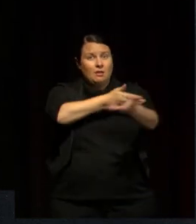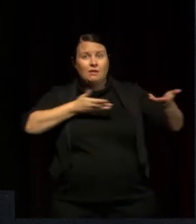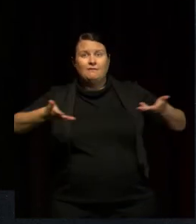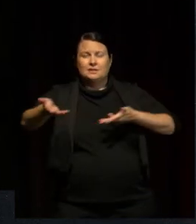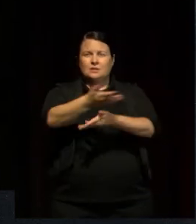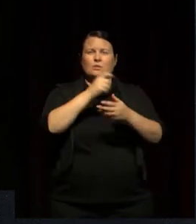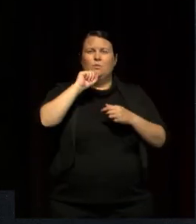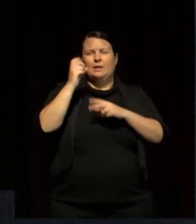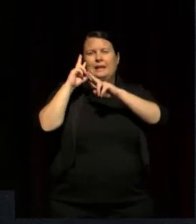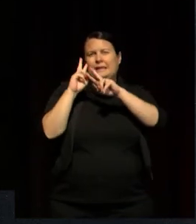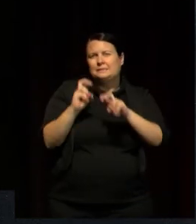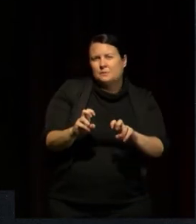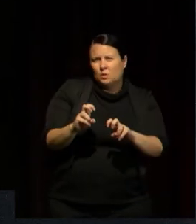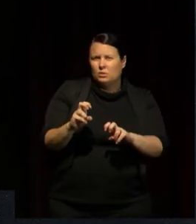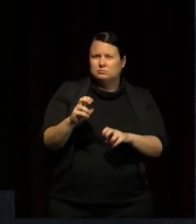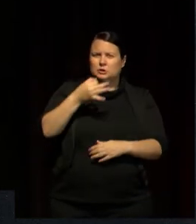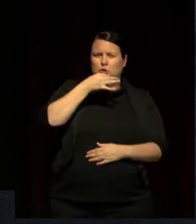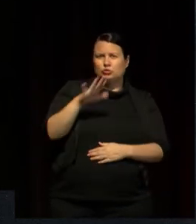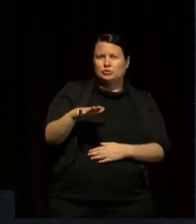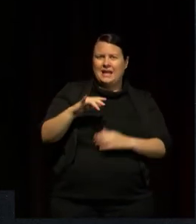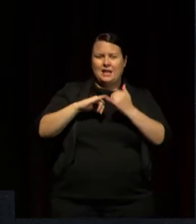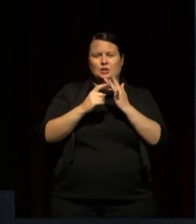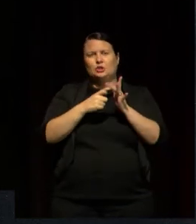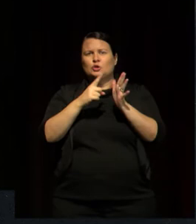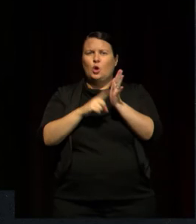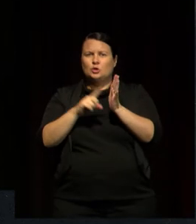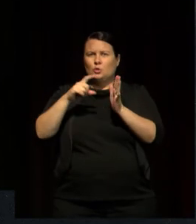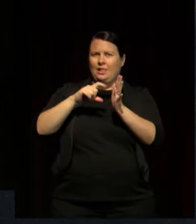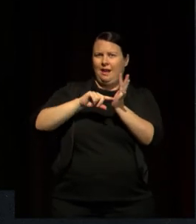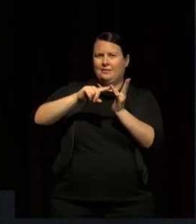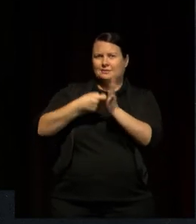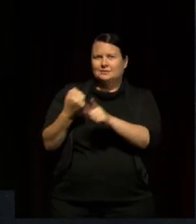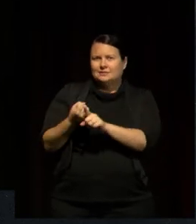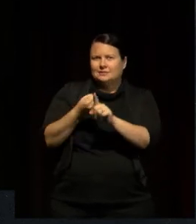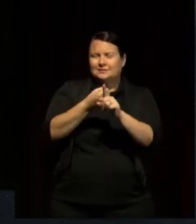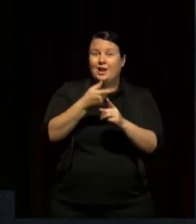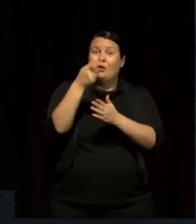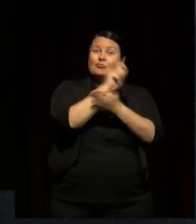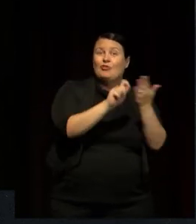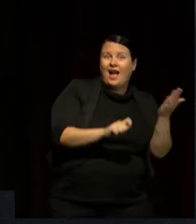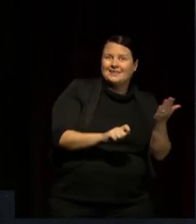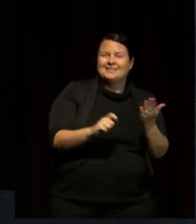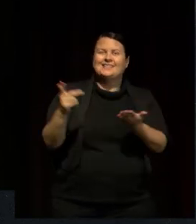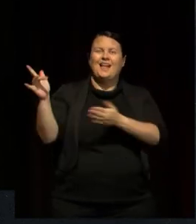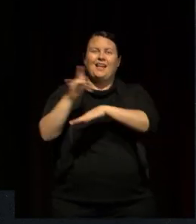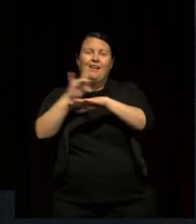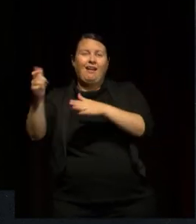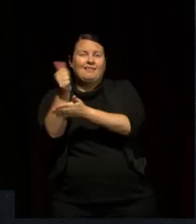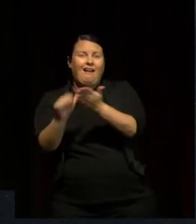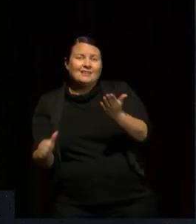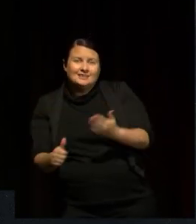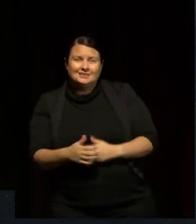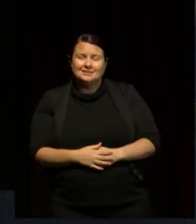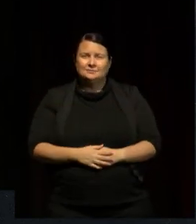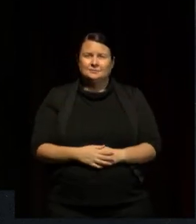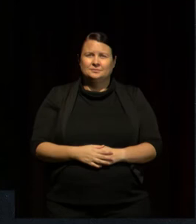explore the idea of children as social actors and as writers and artists. We are going to look at the